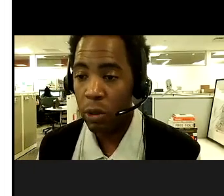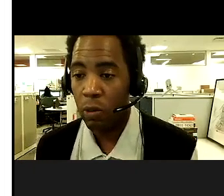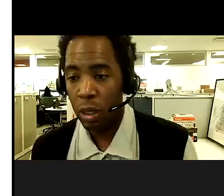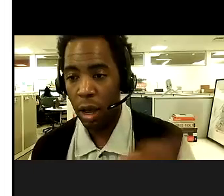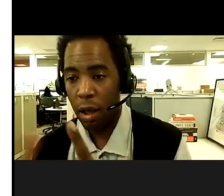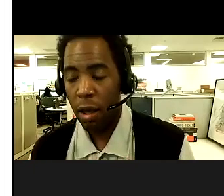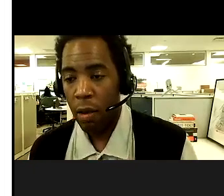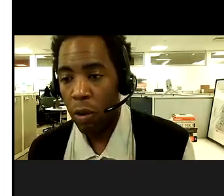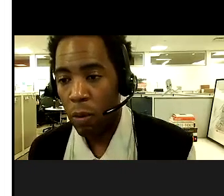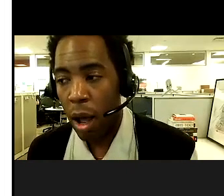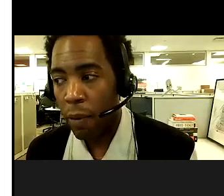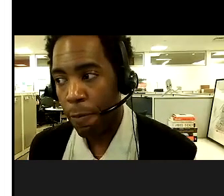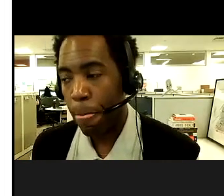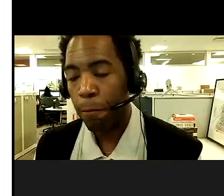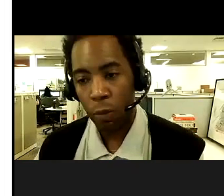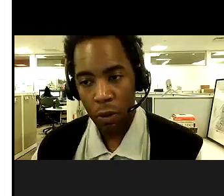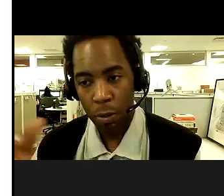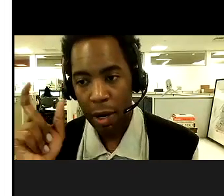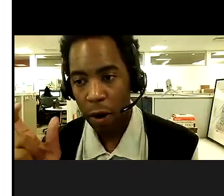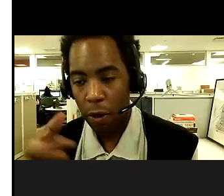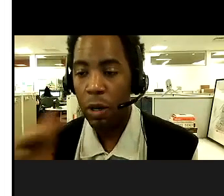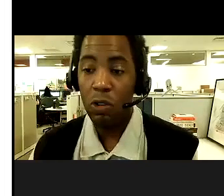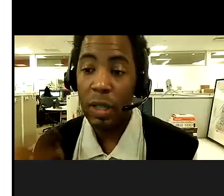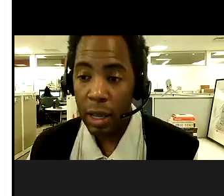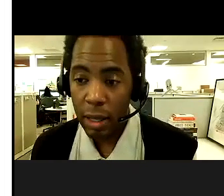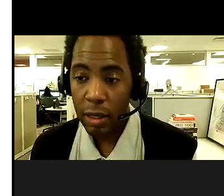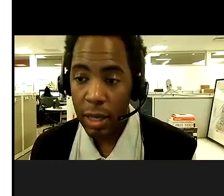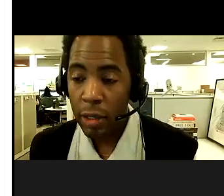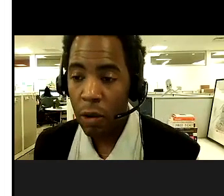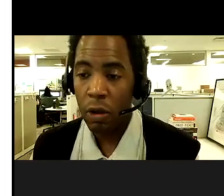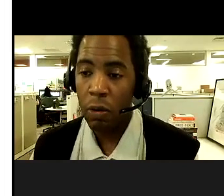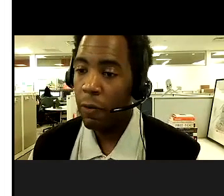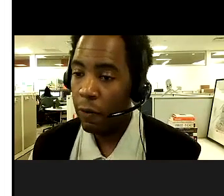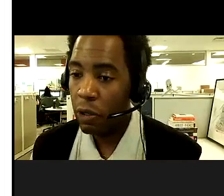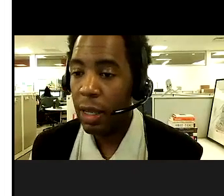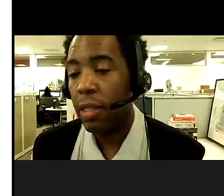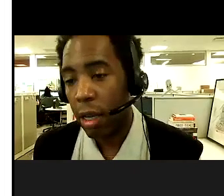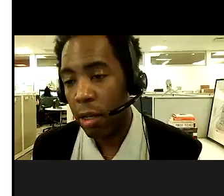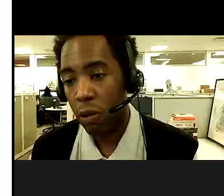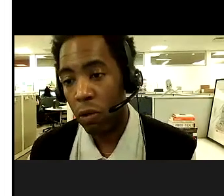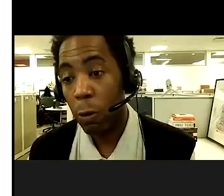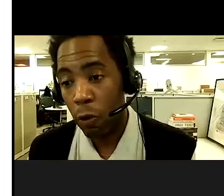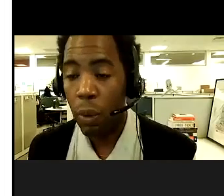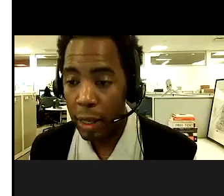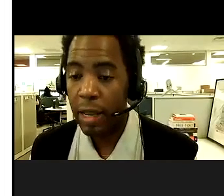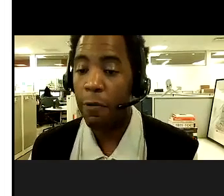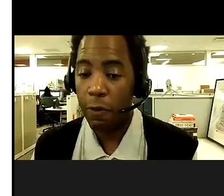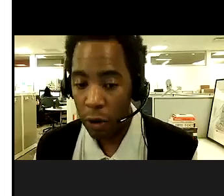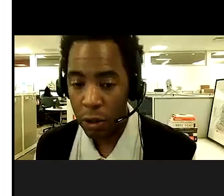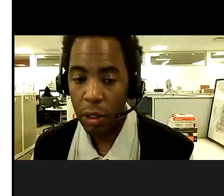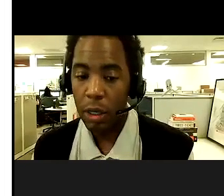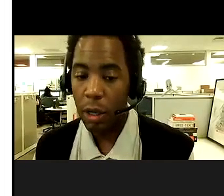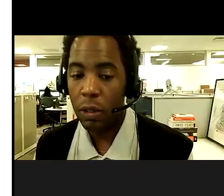dose. We were able to, we, uh, we, uh, we were able to narrow the window to get the second dose. So folks can get that second dose as soon as four weeks